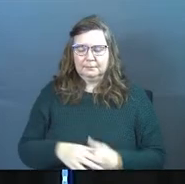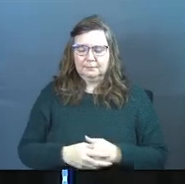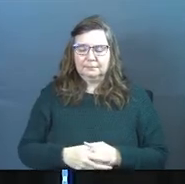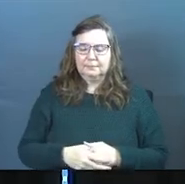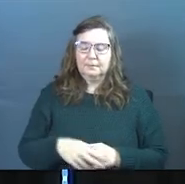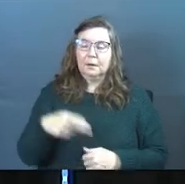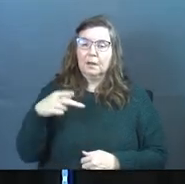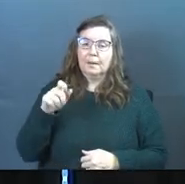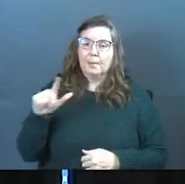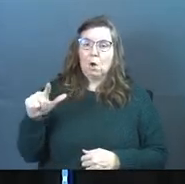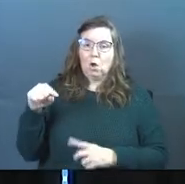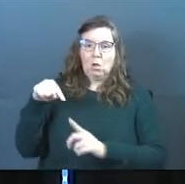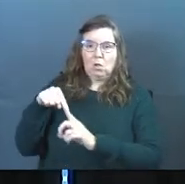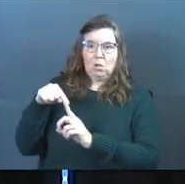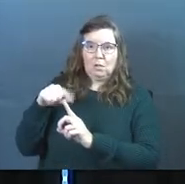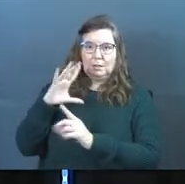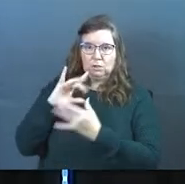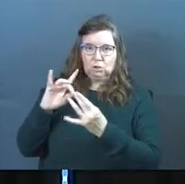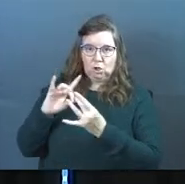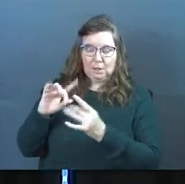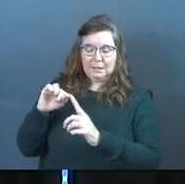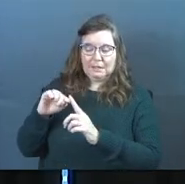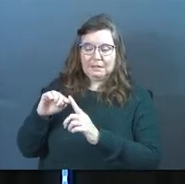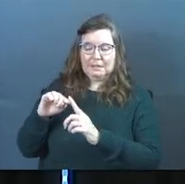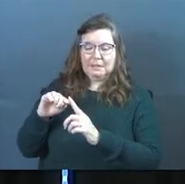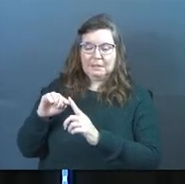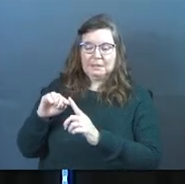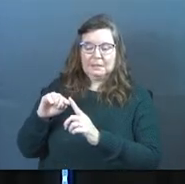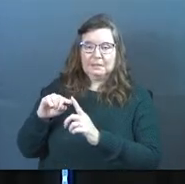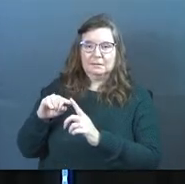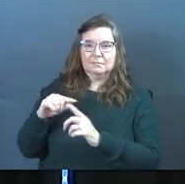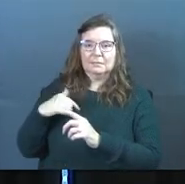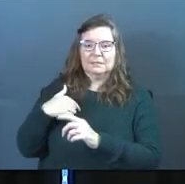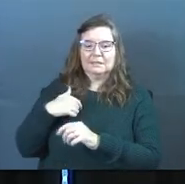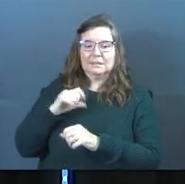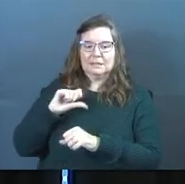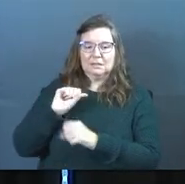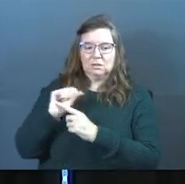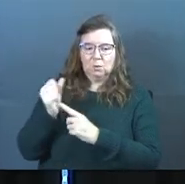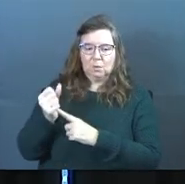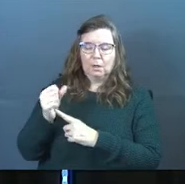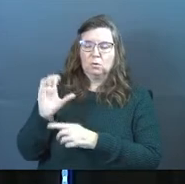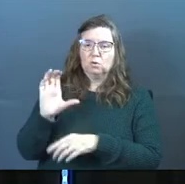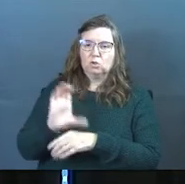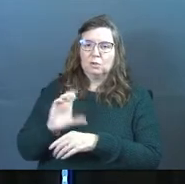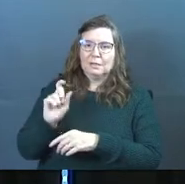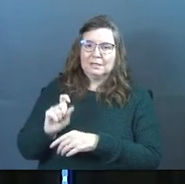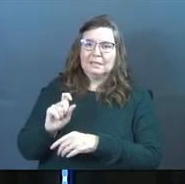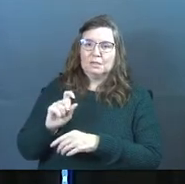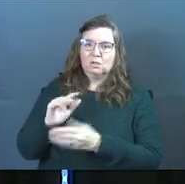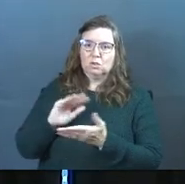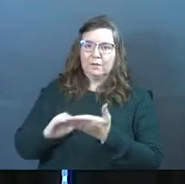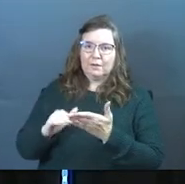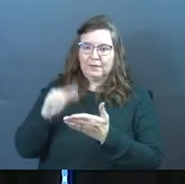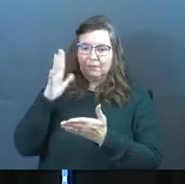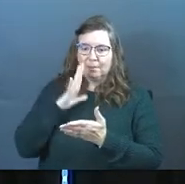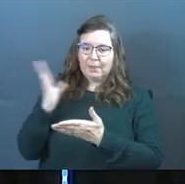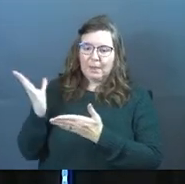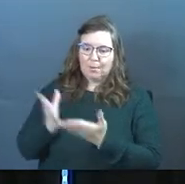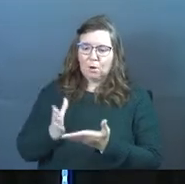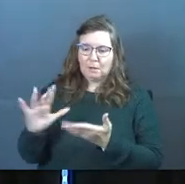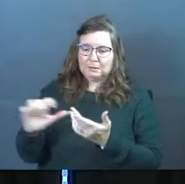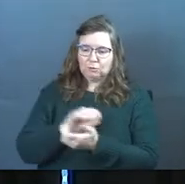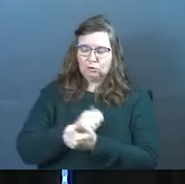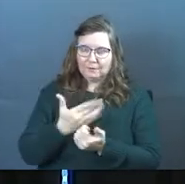And Paul is talking here. And he specifically is, he's in a situation with a church that needs to forgive a man who brought some destructive stuff